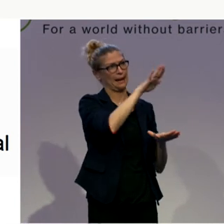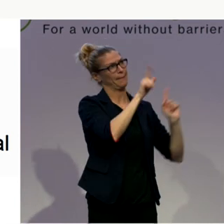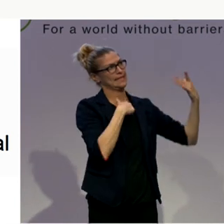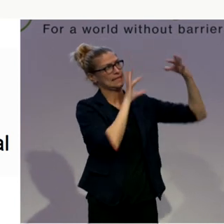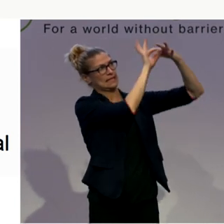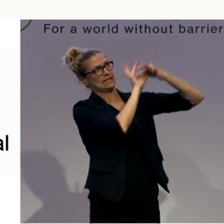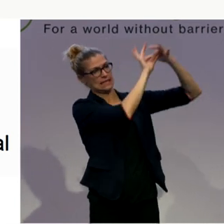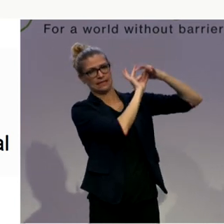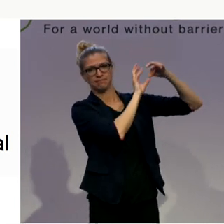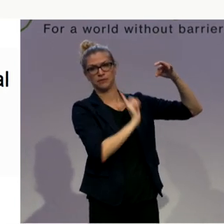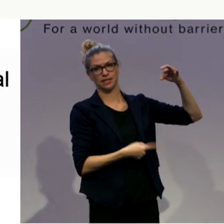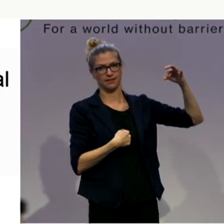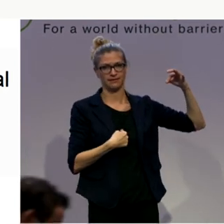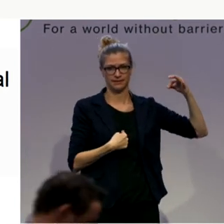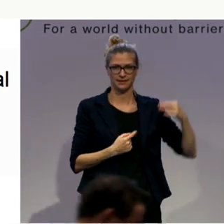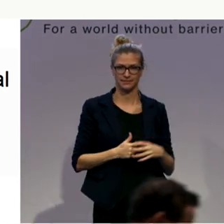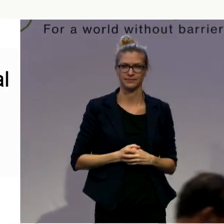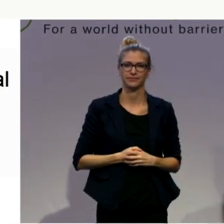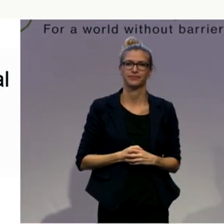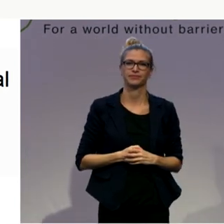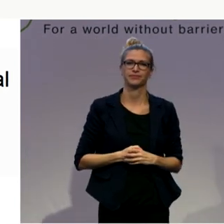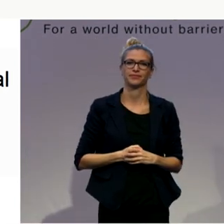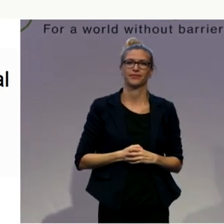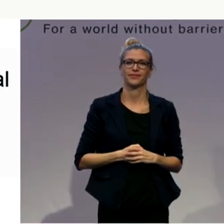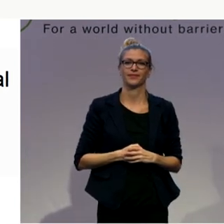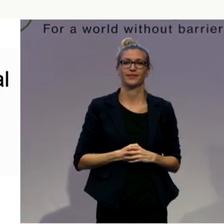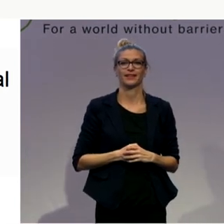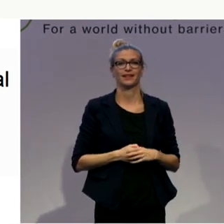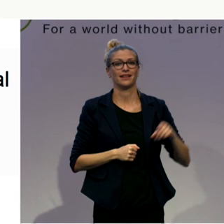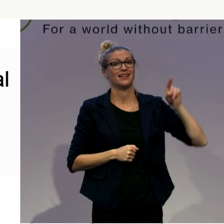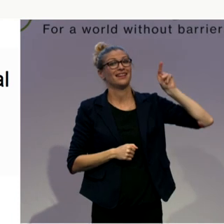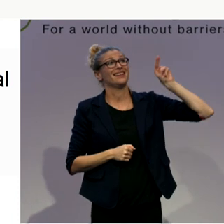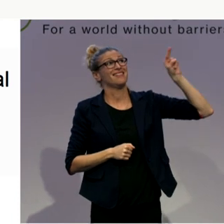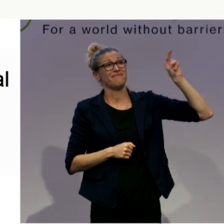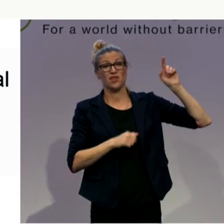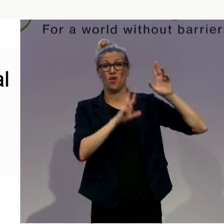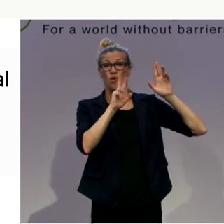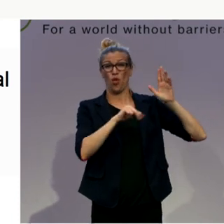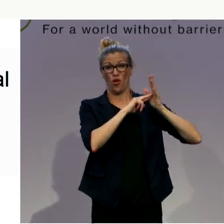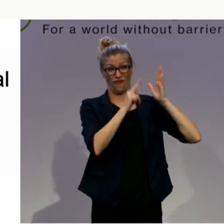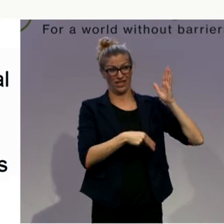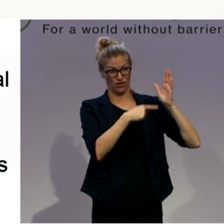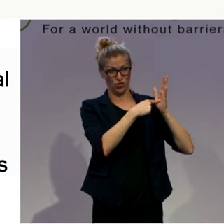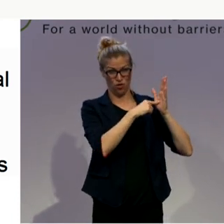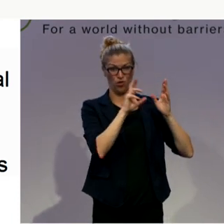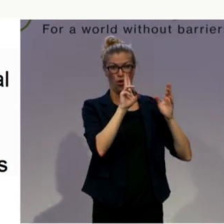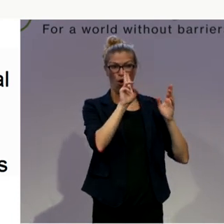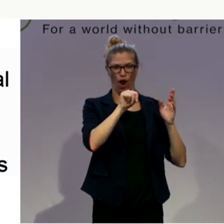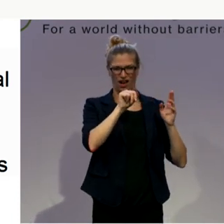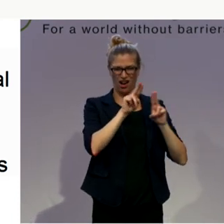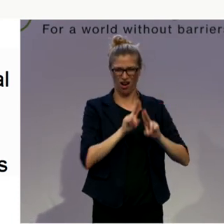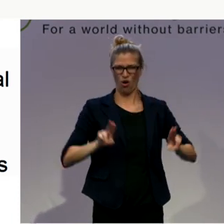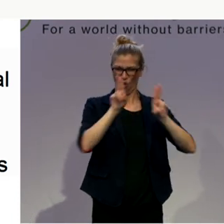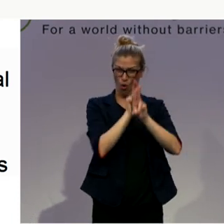This treaty requires all UN member states to protect the rights and dignity of